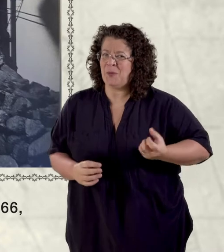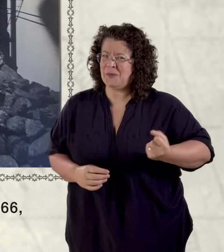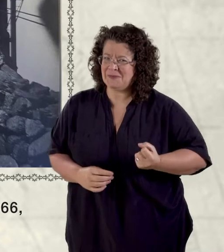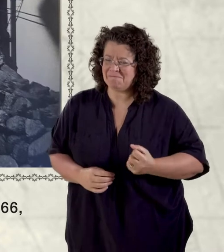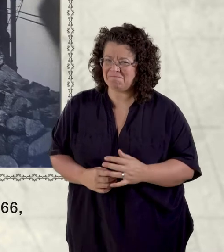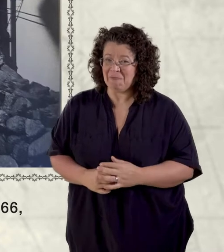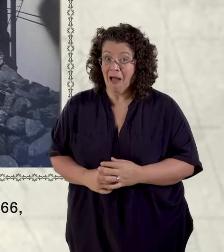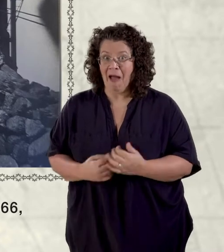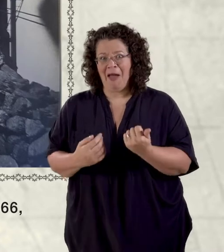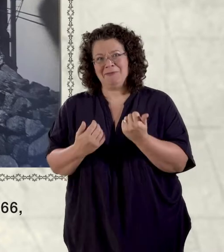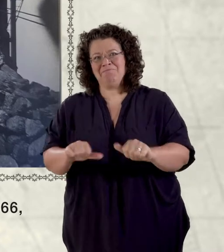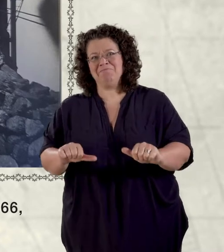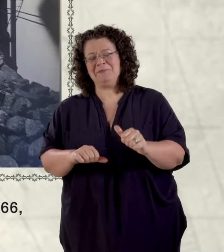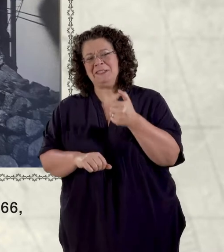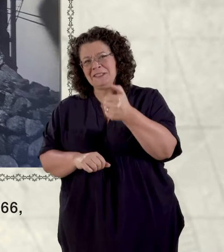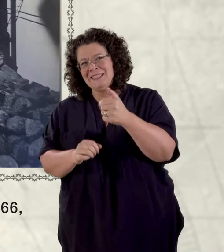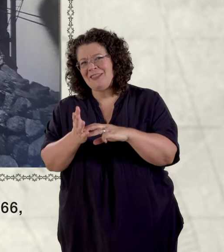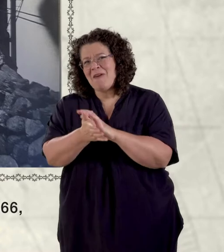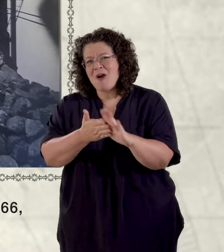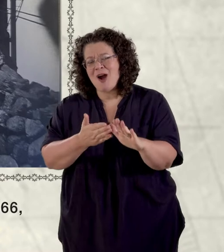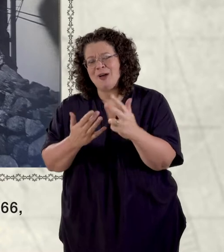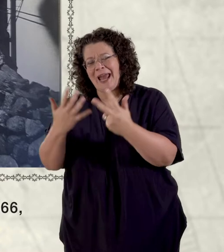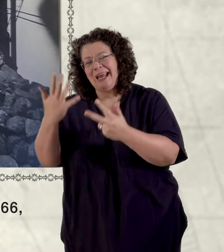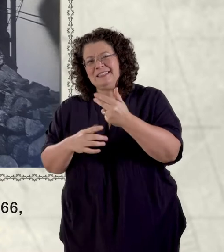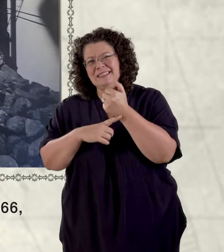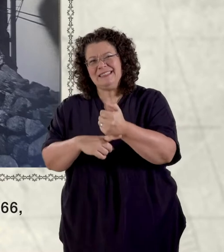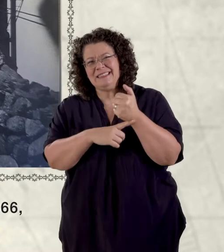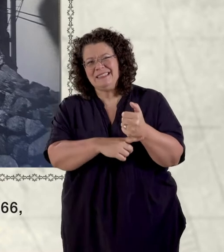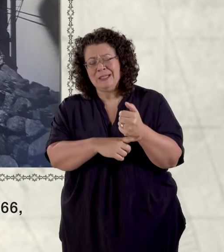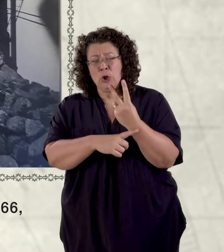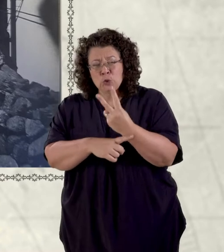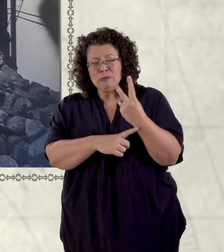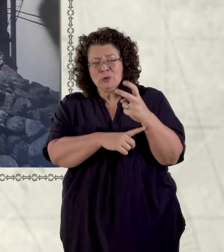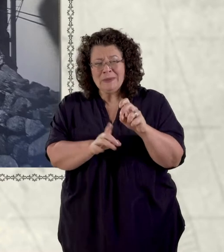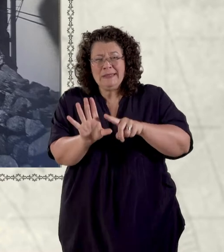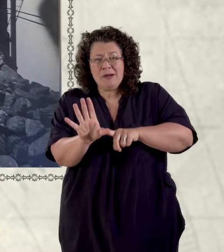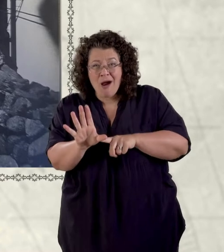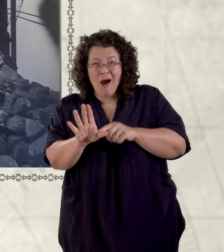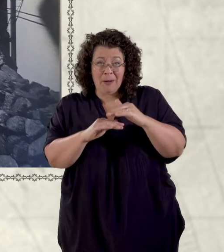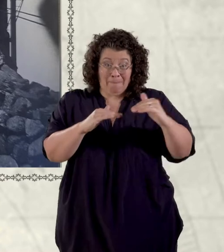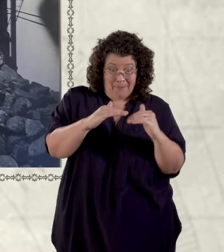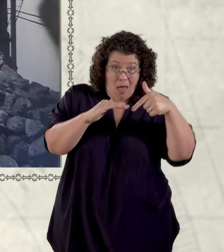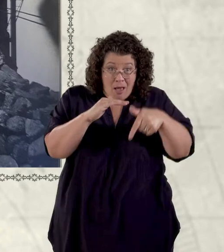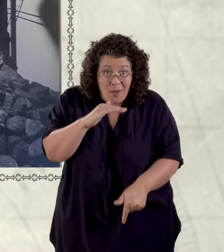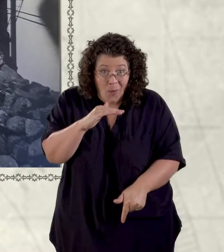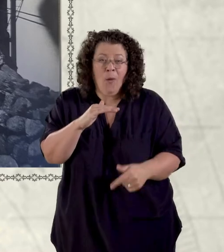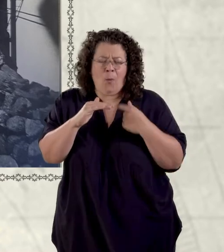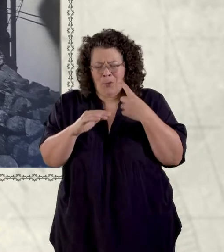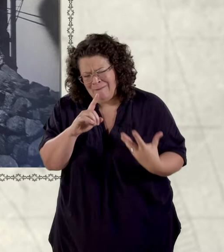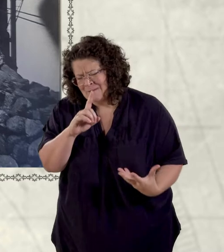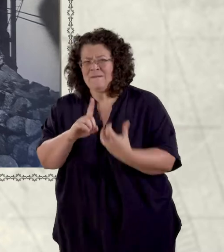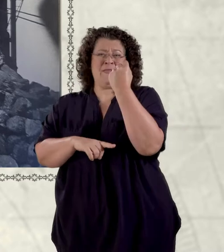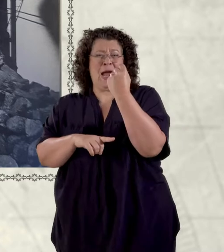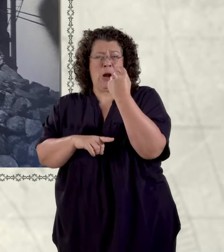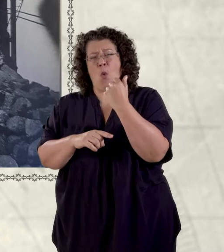6th of march 1866 220 yards below the ground we discovered the finest seam of